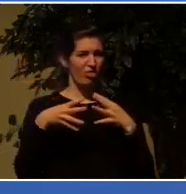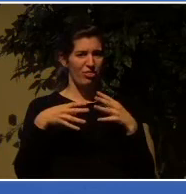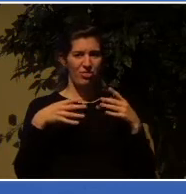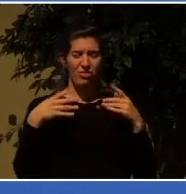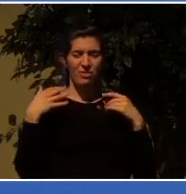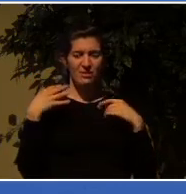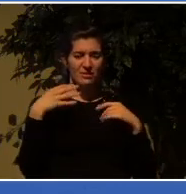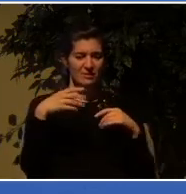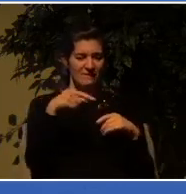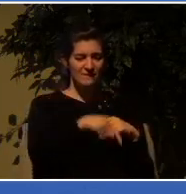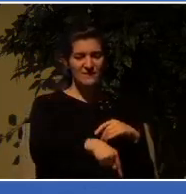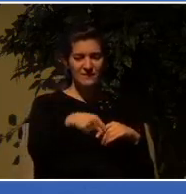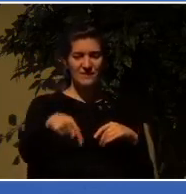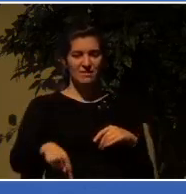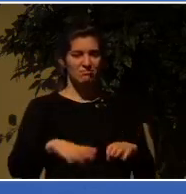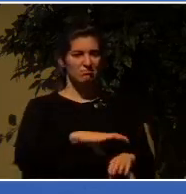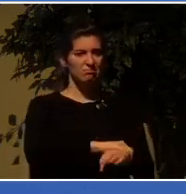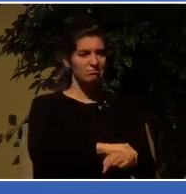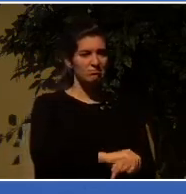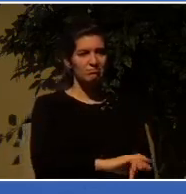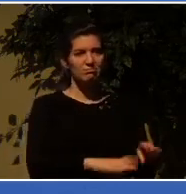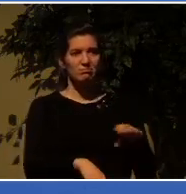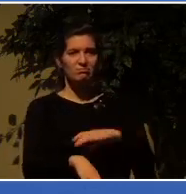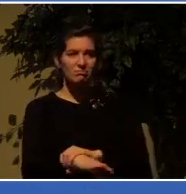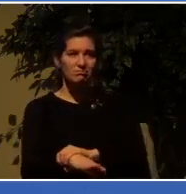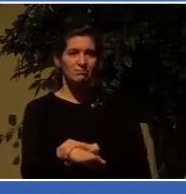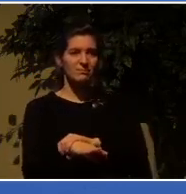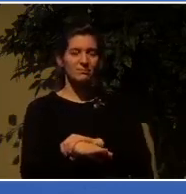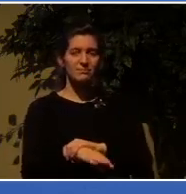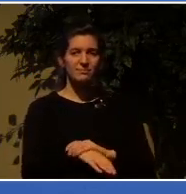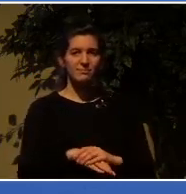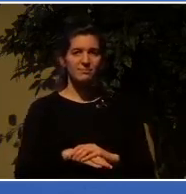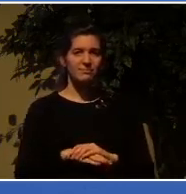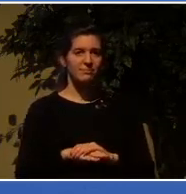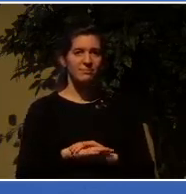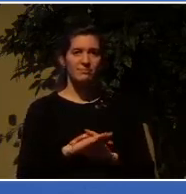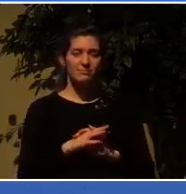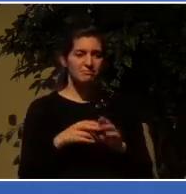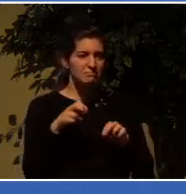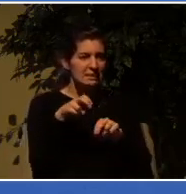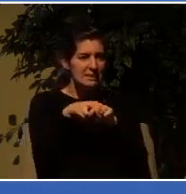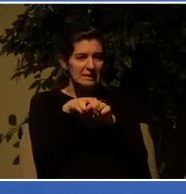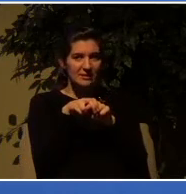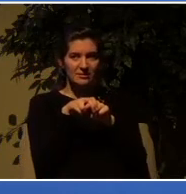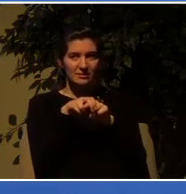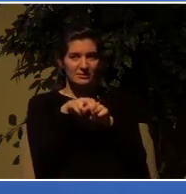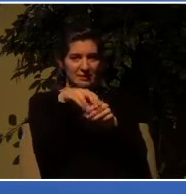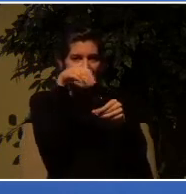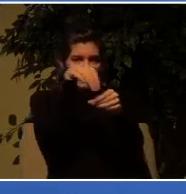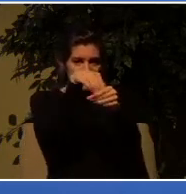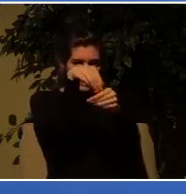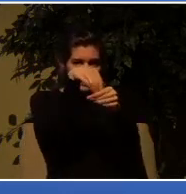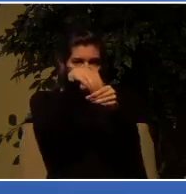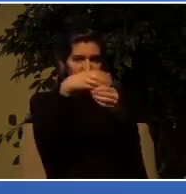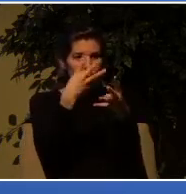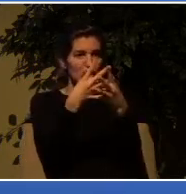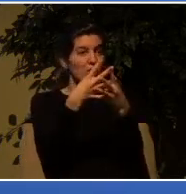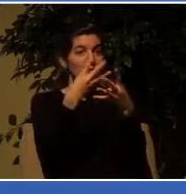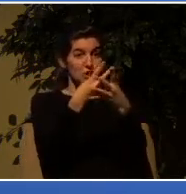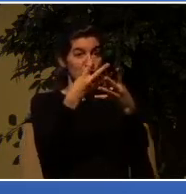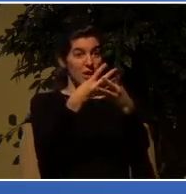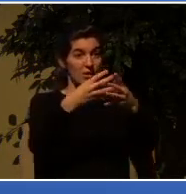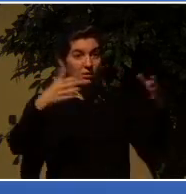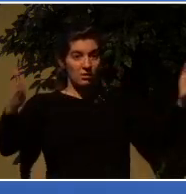feet fastened in stalks, sitting in the innermost